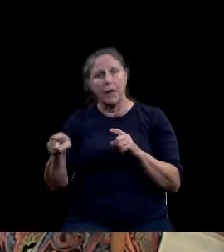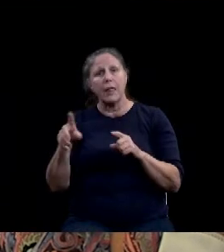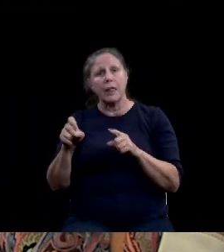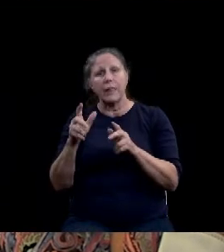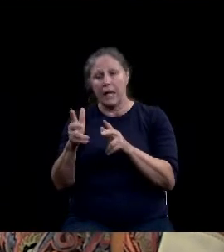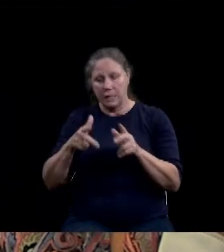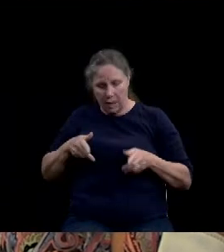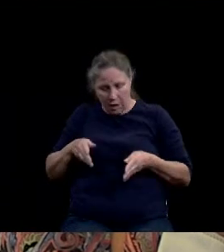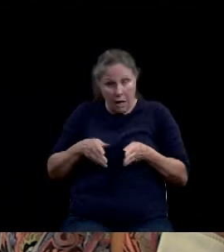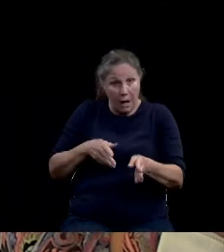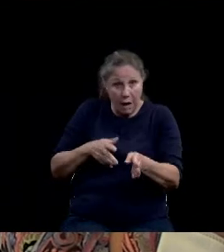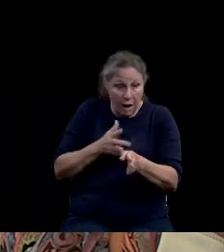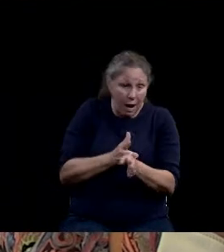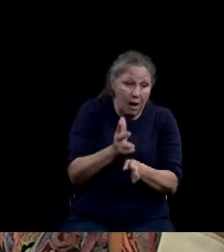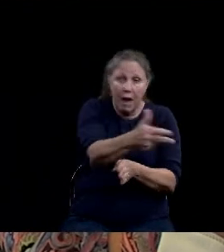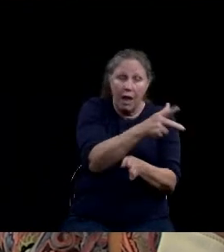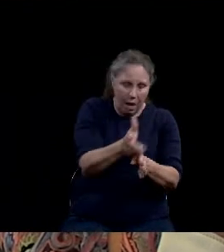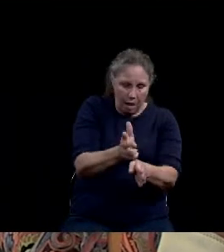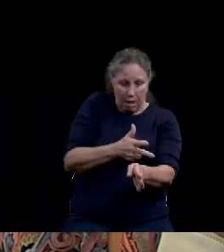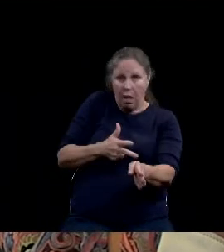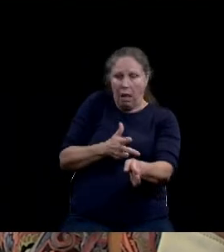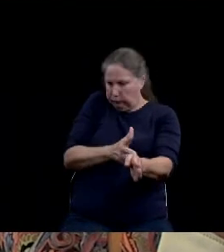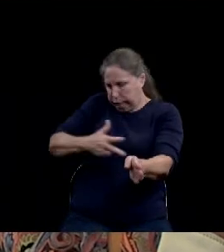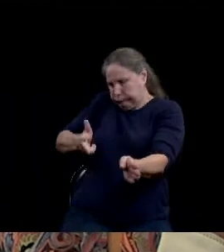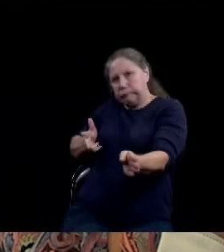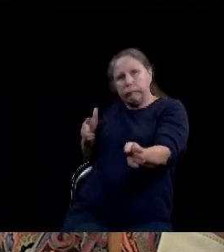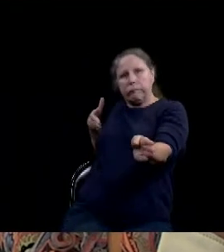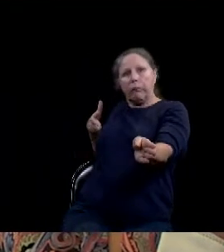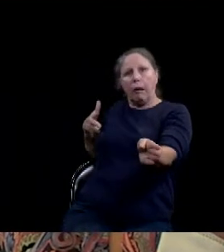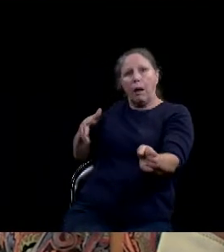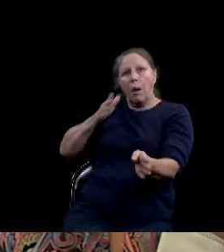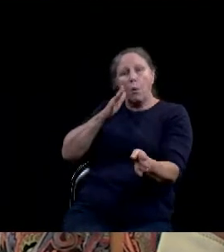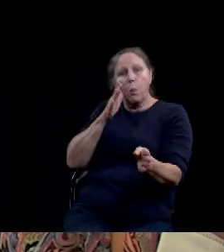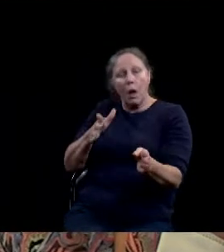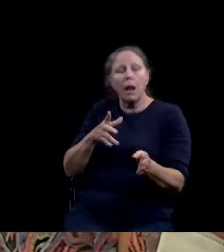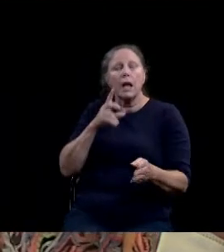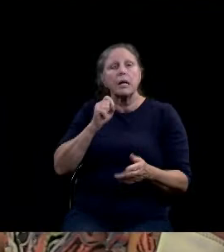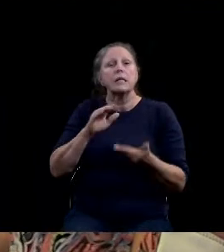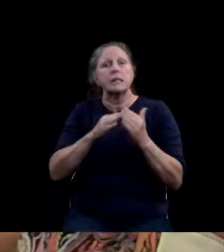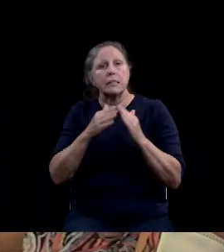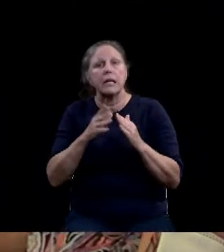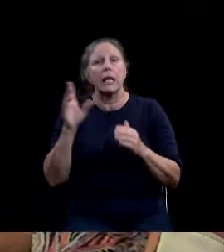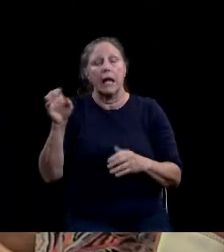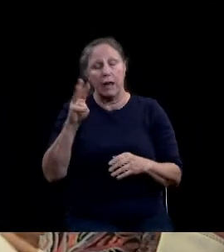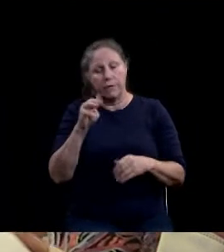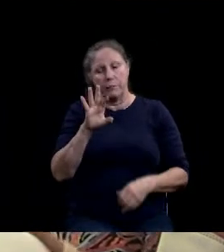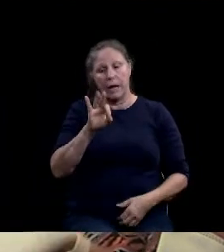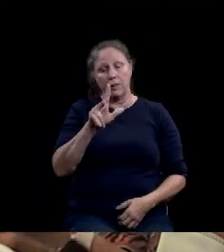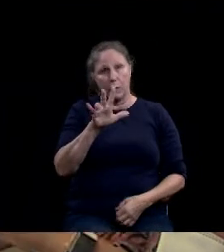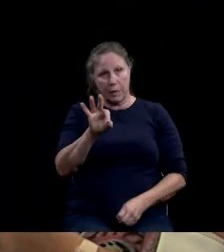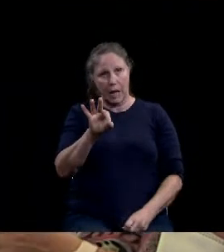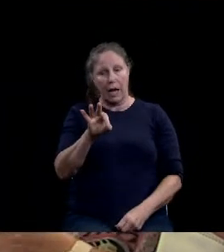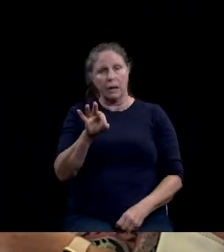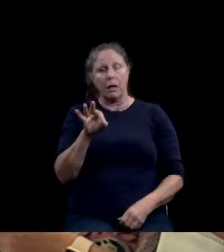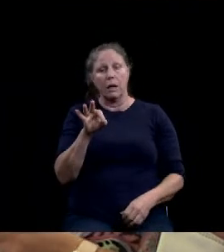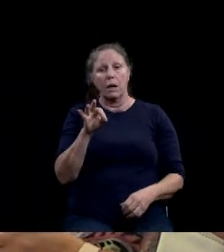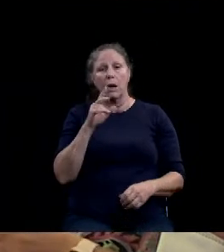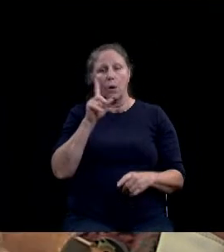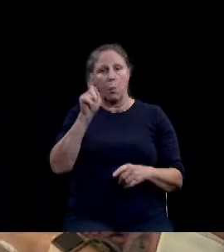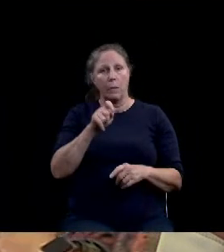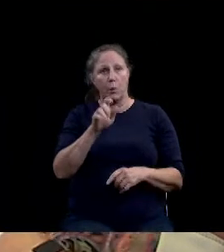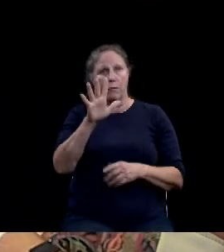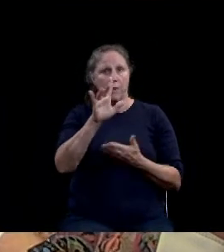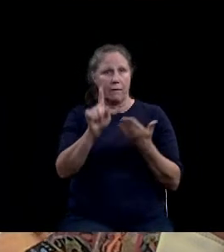amount of of incoming traffic sitting in a queue in FM 939 for up to 1.5 hours. That's three